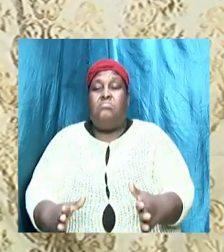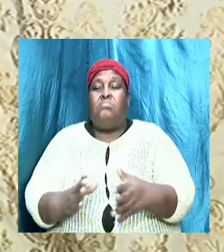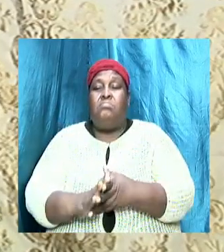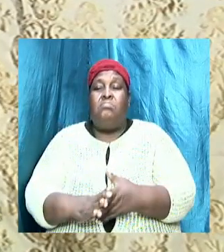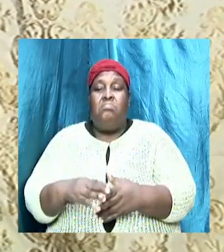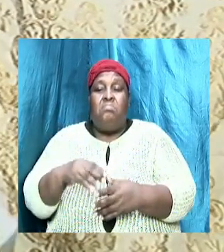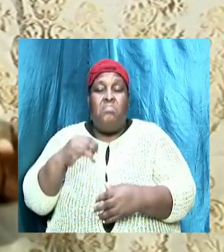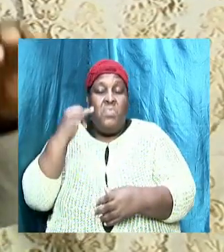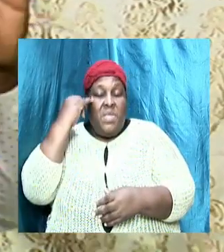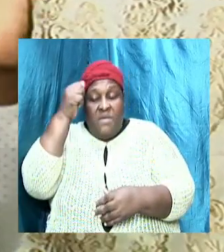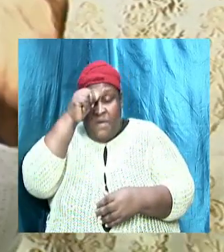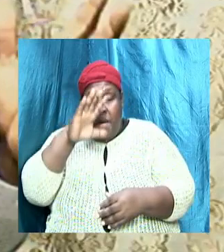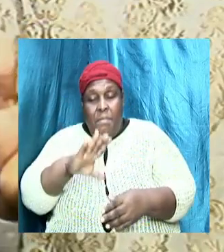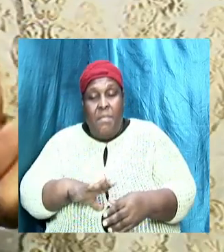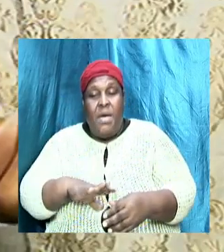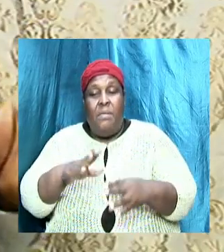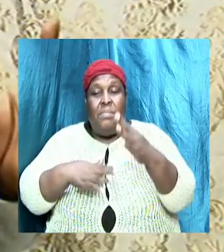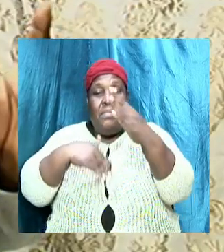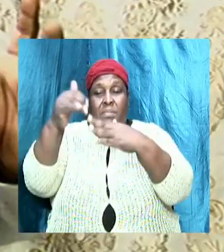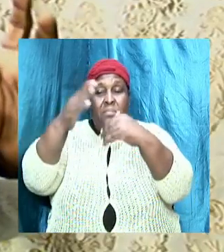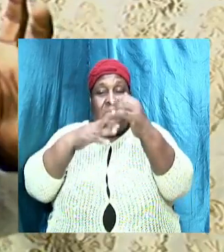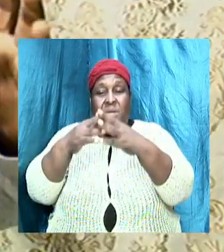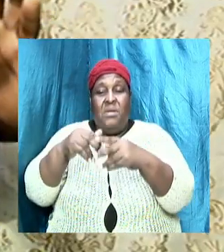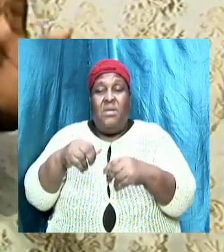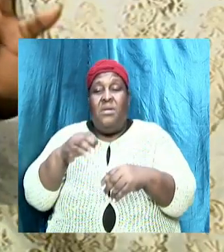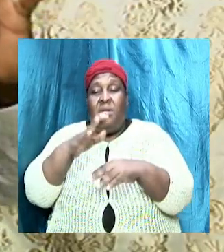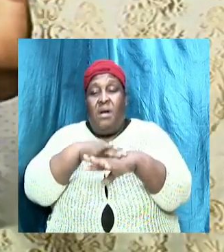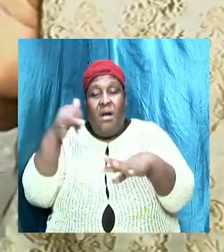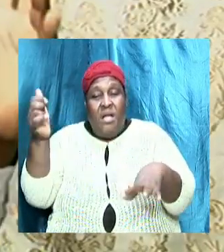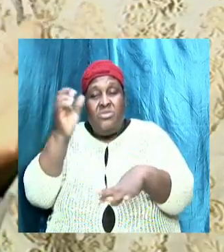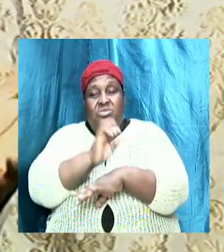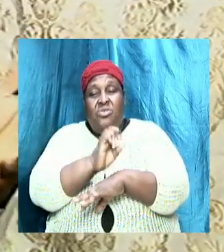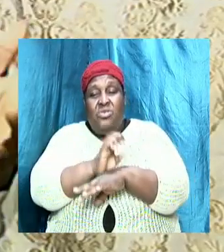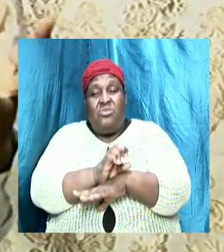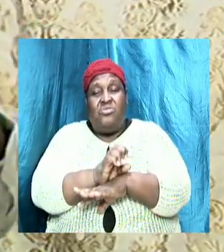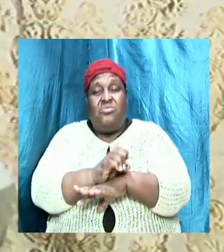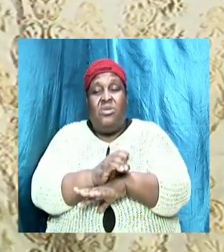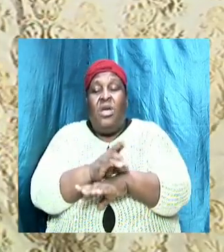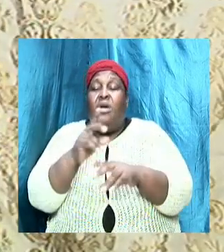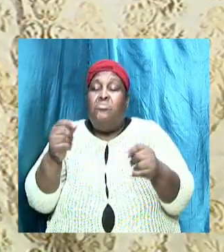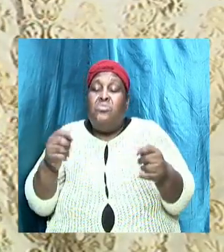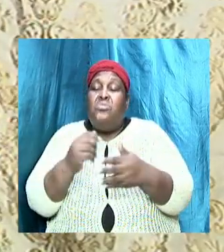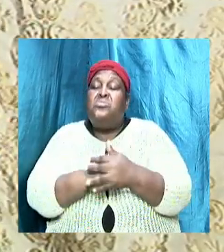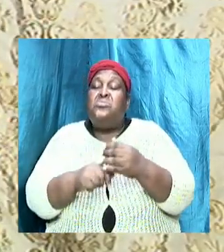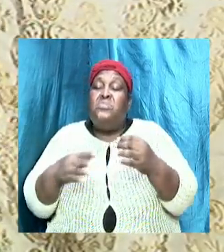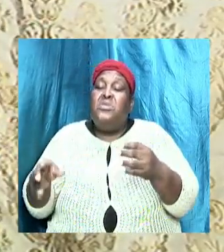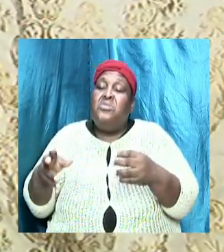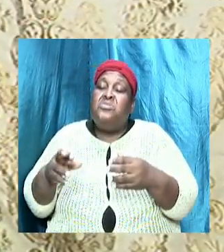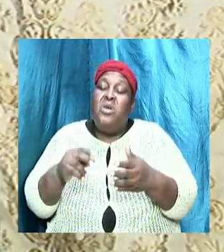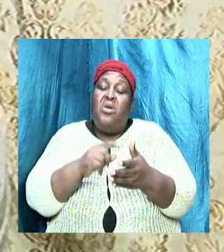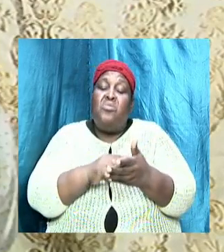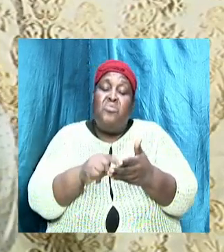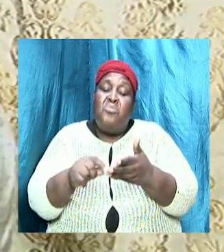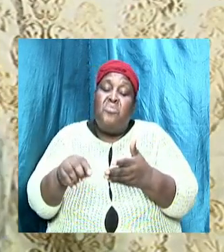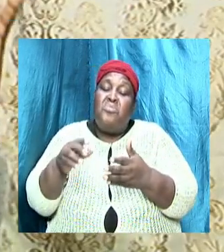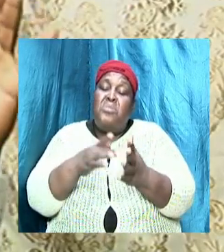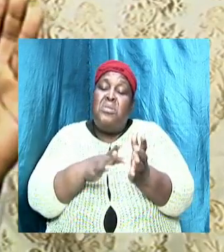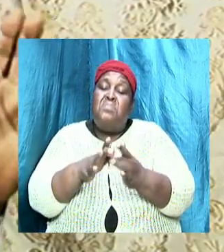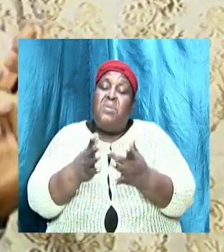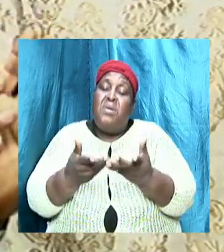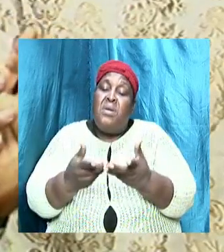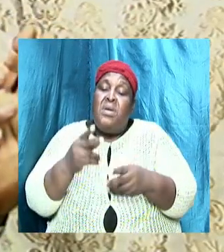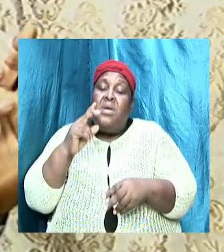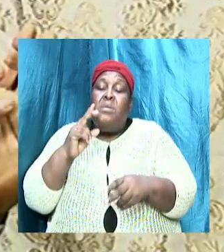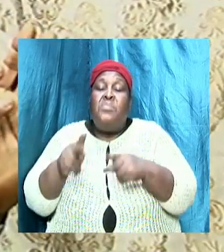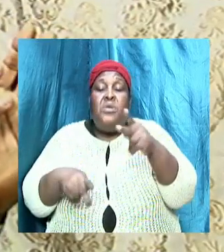called a church and set up a building and do some things and read the Bible people consider it as